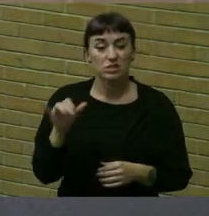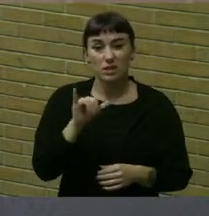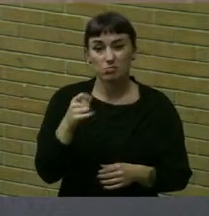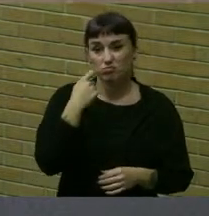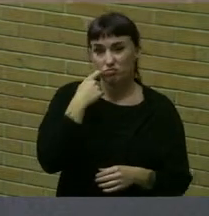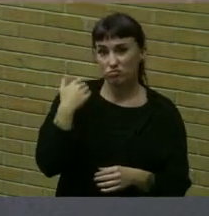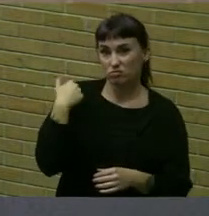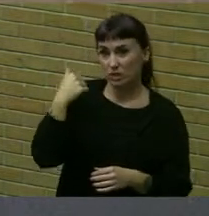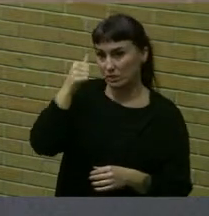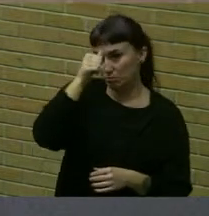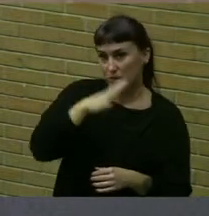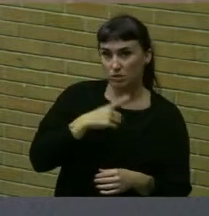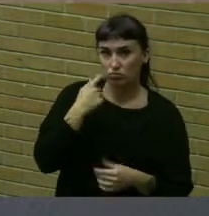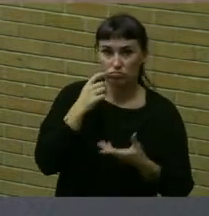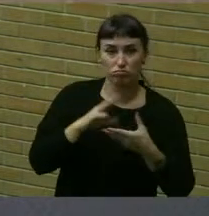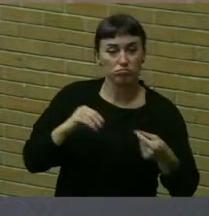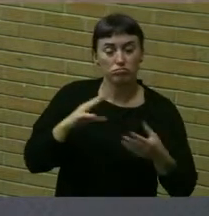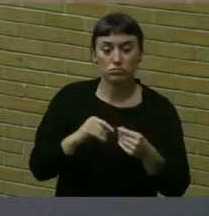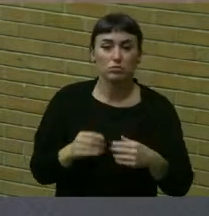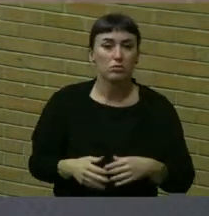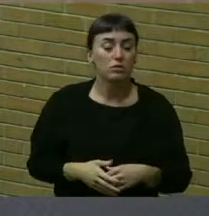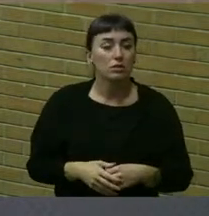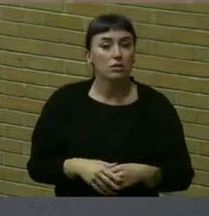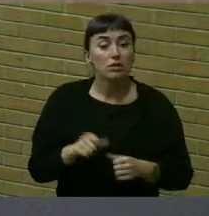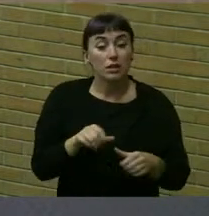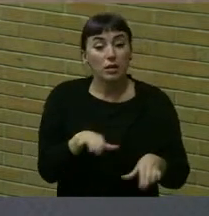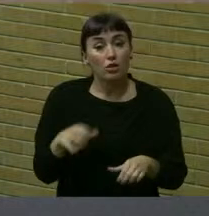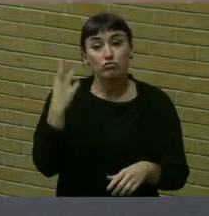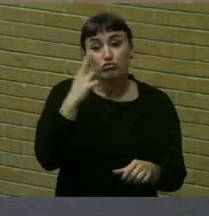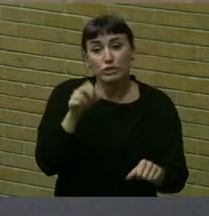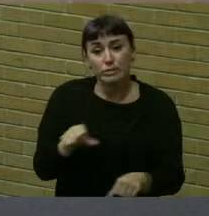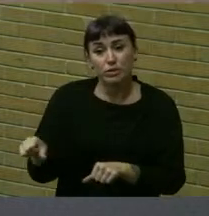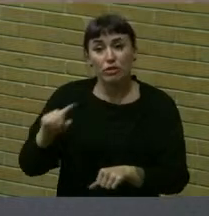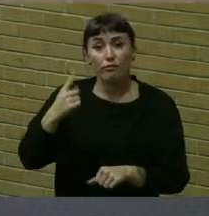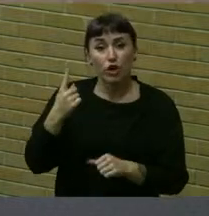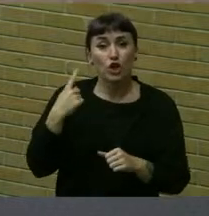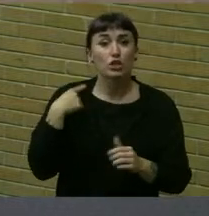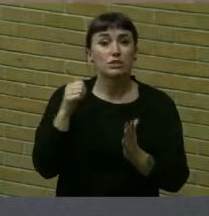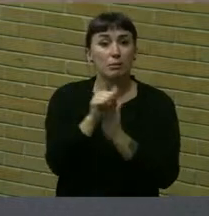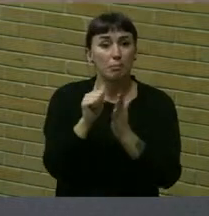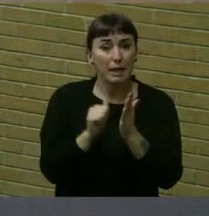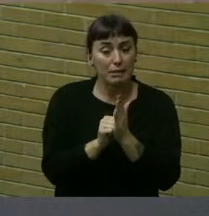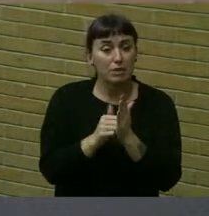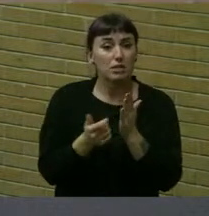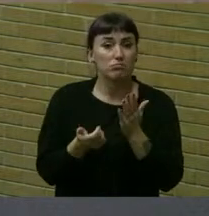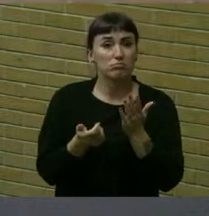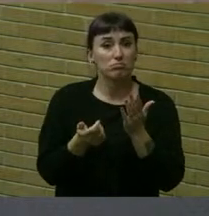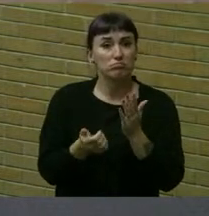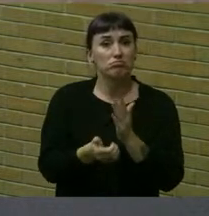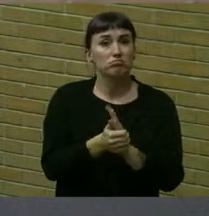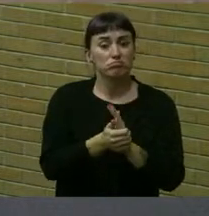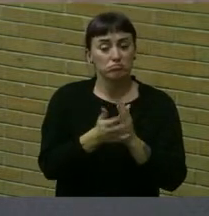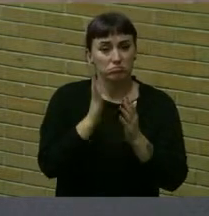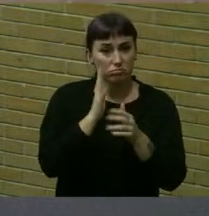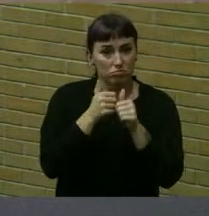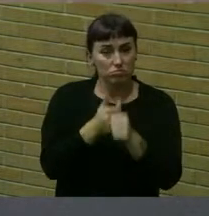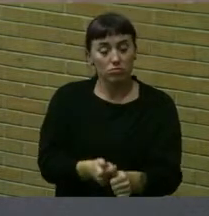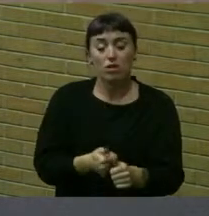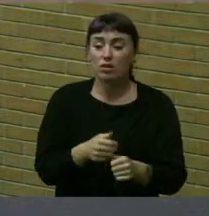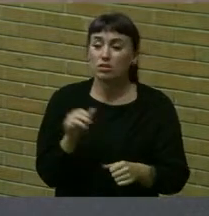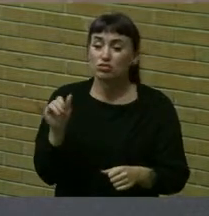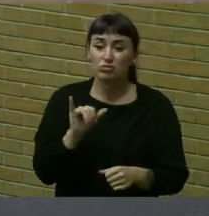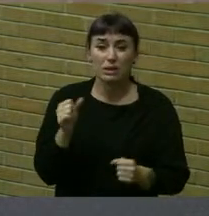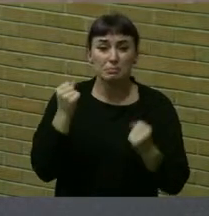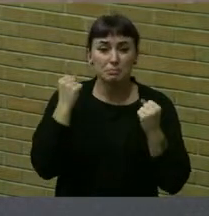spoke about. This can be done in a reasonable First Amendment compliant manner, just like many,